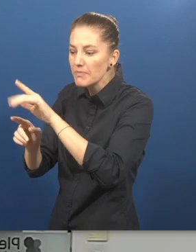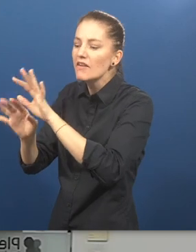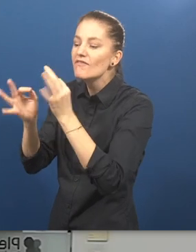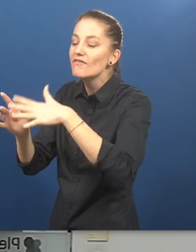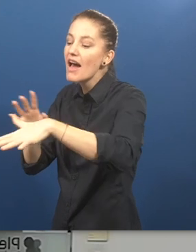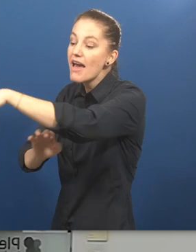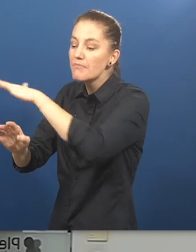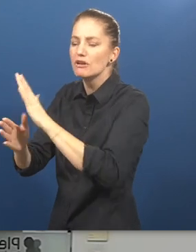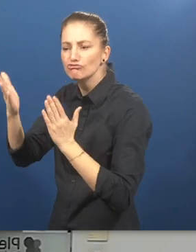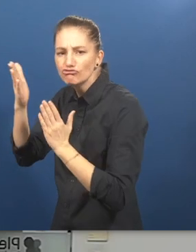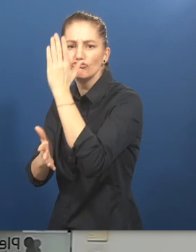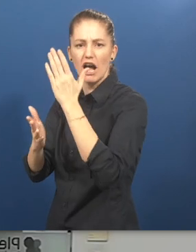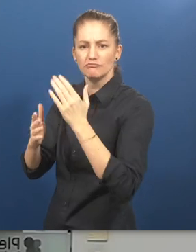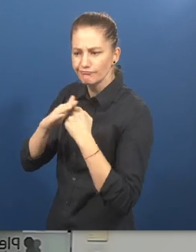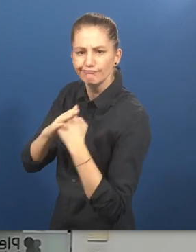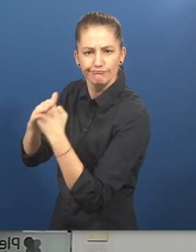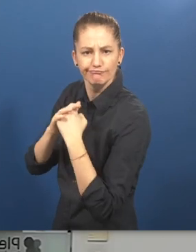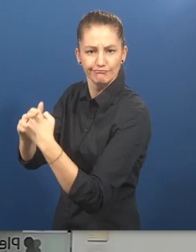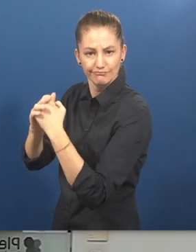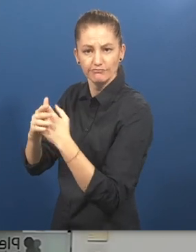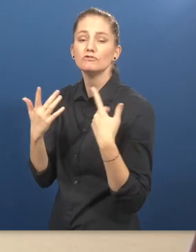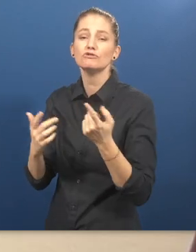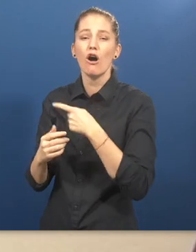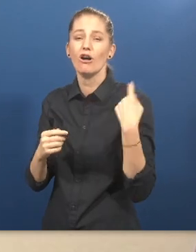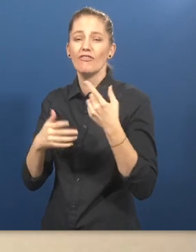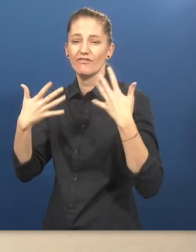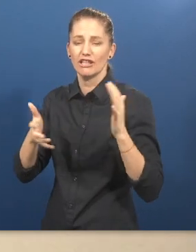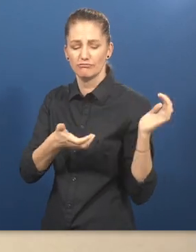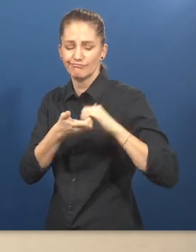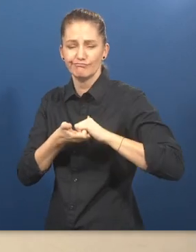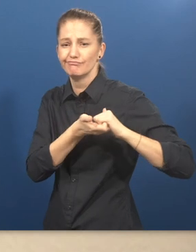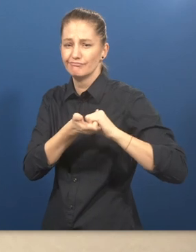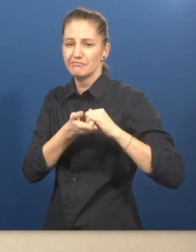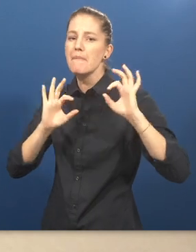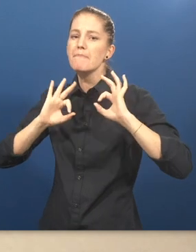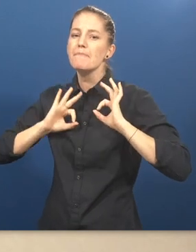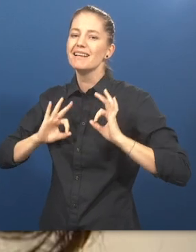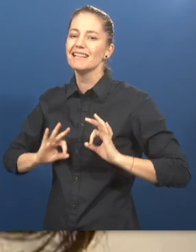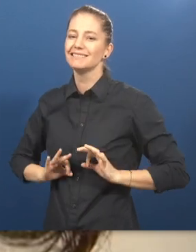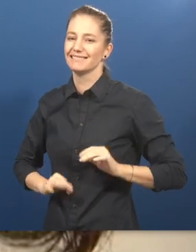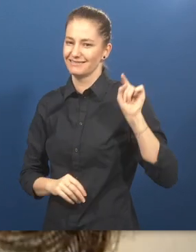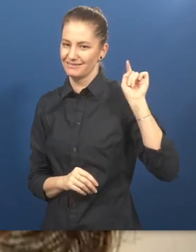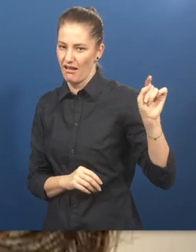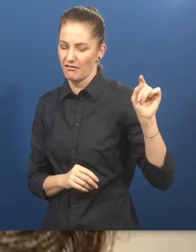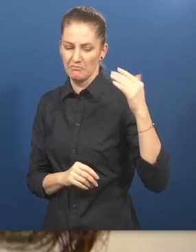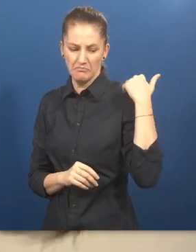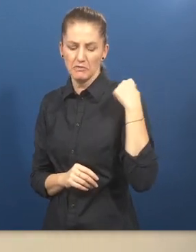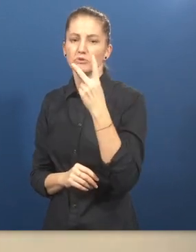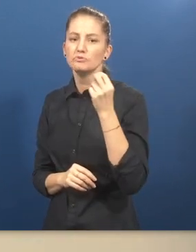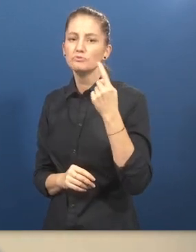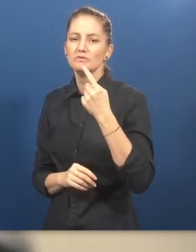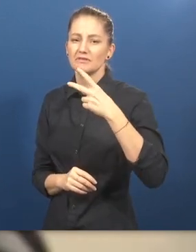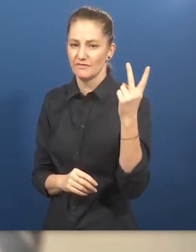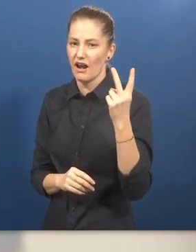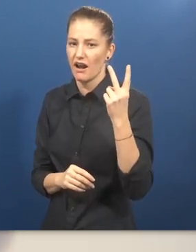collaborating since 2012 with the ministry in the elaboration for specific calls for public employment for people with intellectual